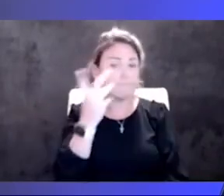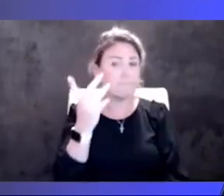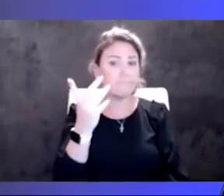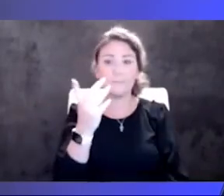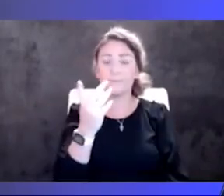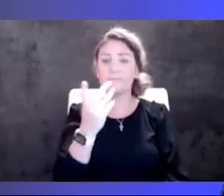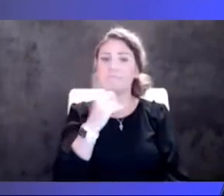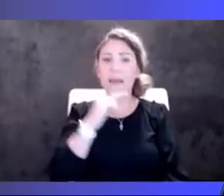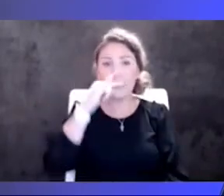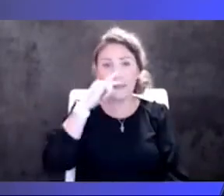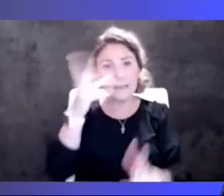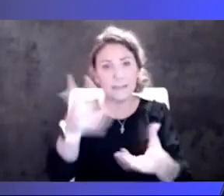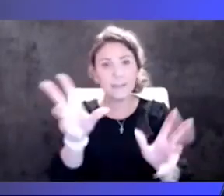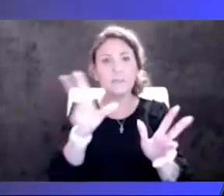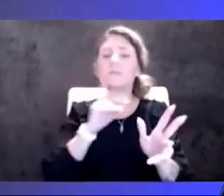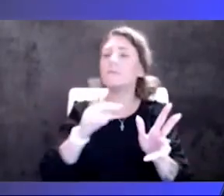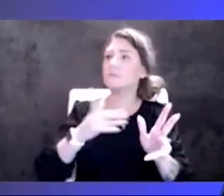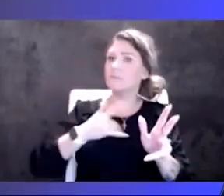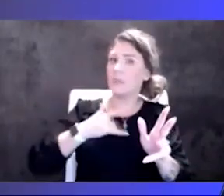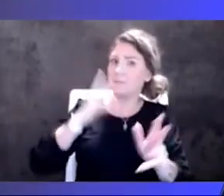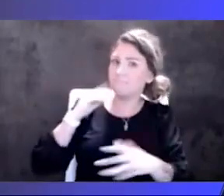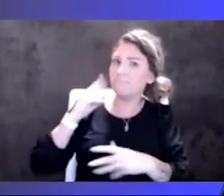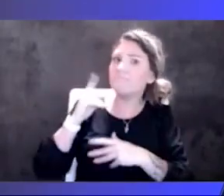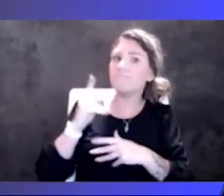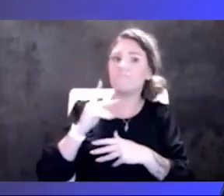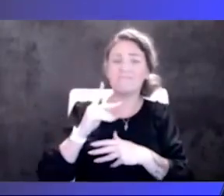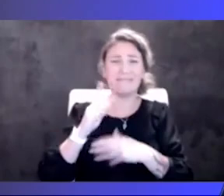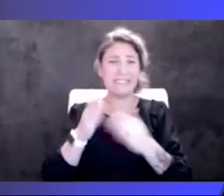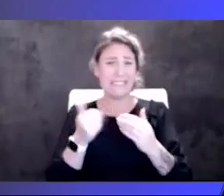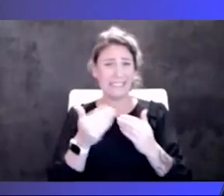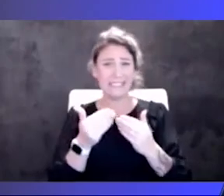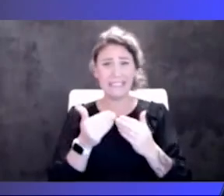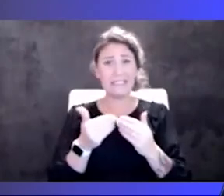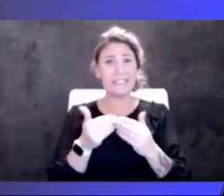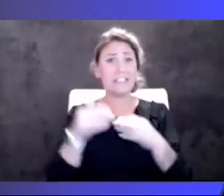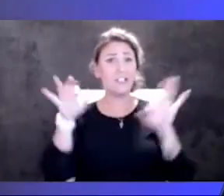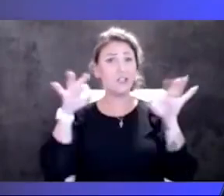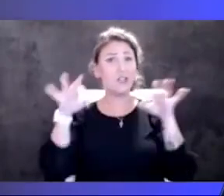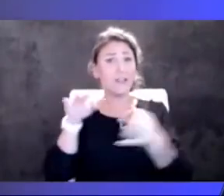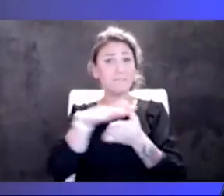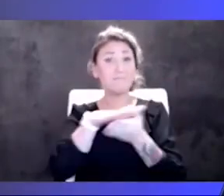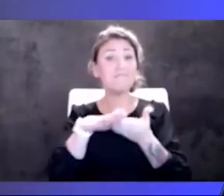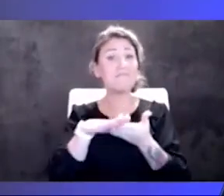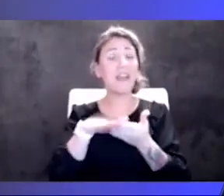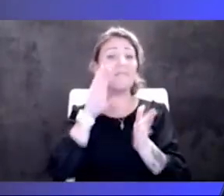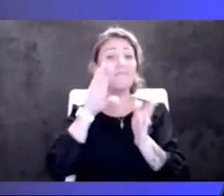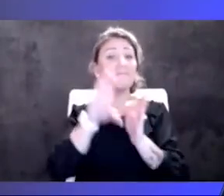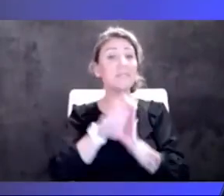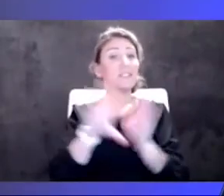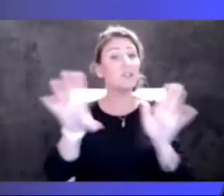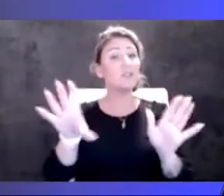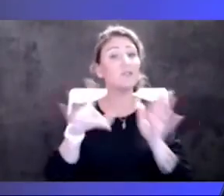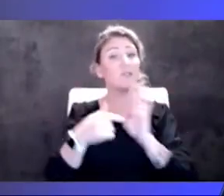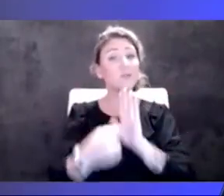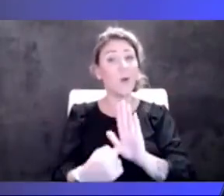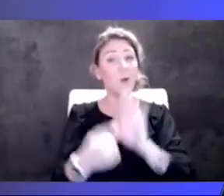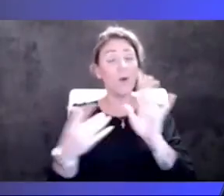have done it. I've done it. It's really easy. The directions are very nice. They've got pictures. So I just think that